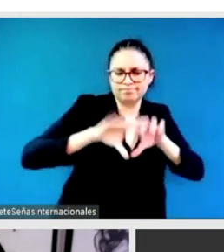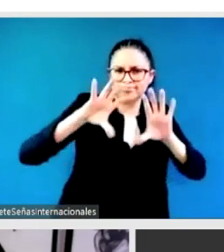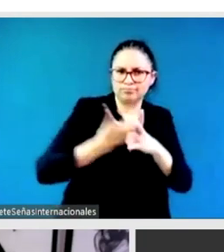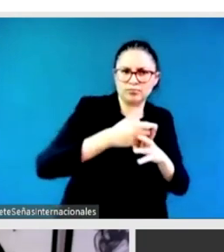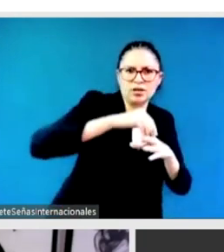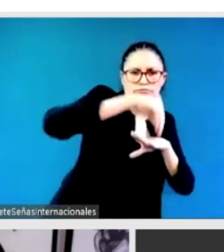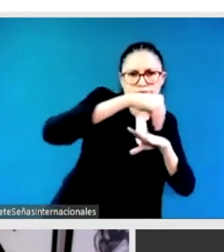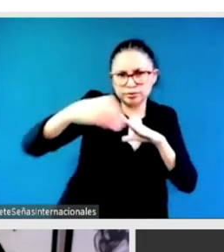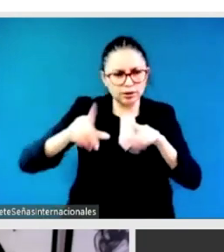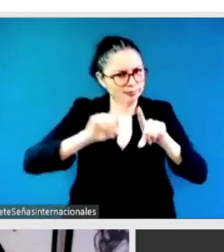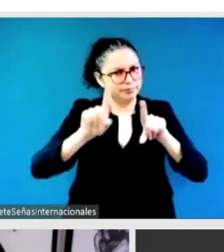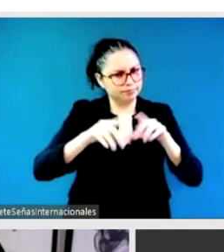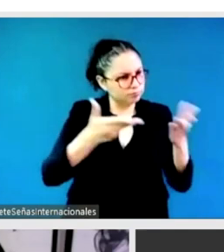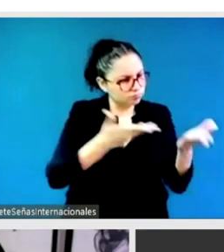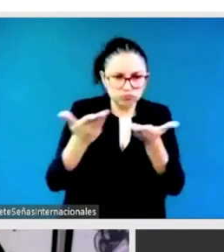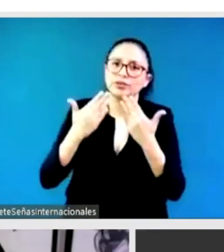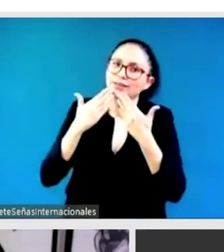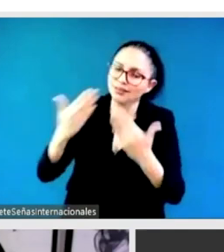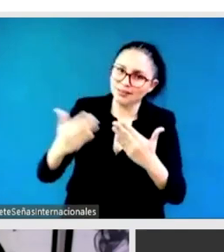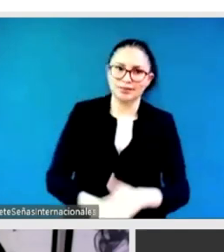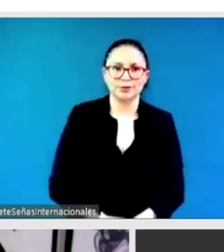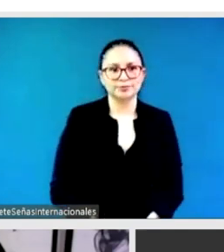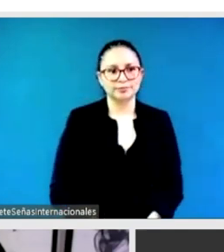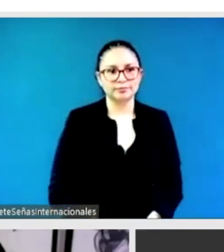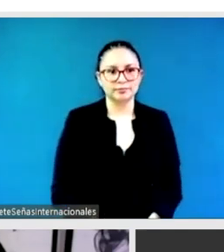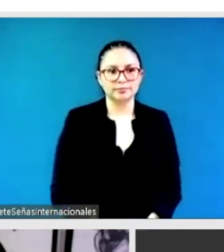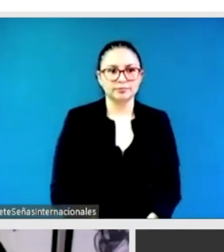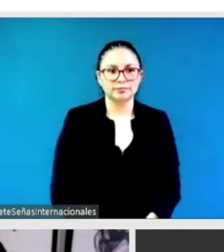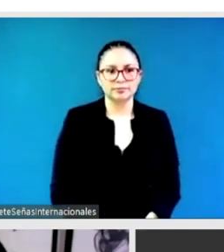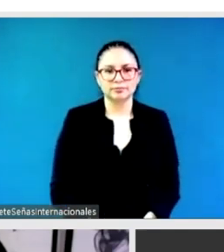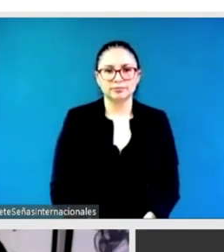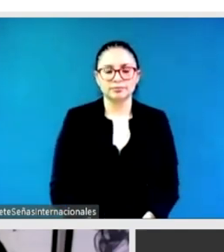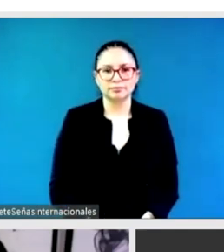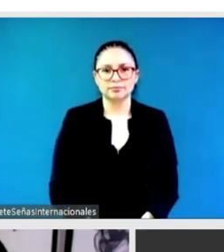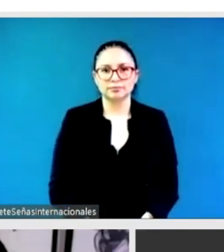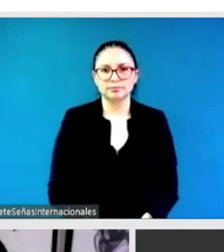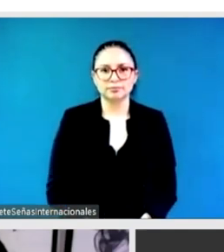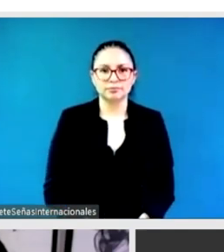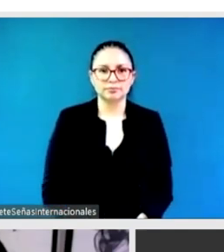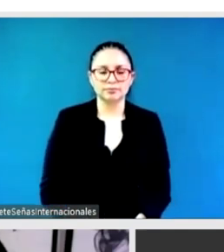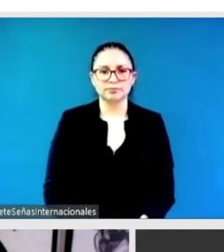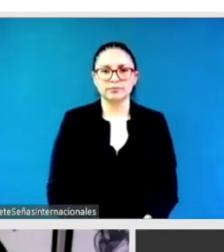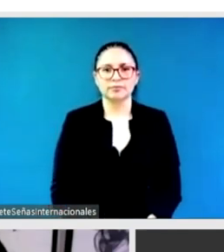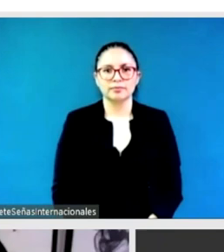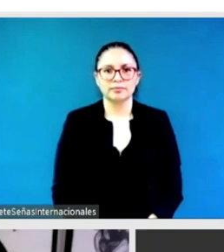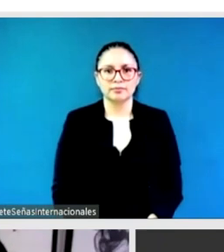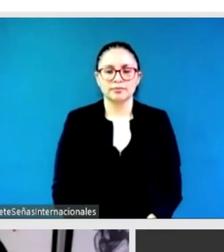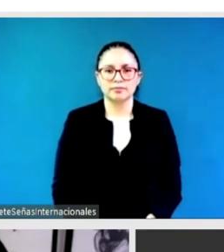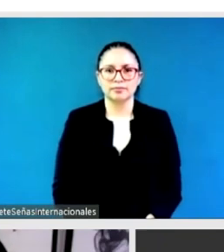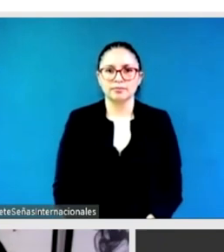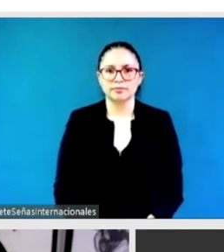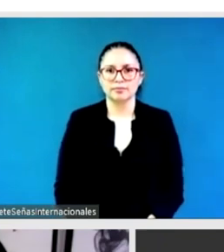the Gender Links, the Young Feminists from Europe, and the Ladies and Gentlemen, and all my seniors present this evening.